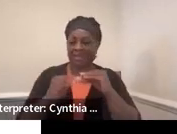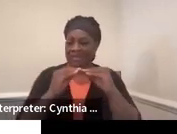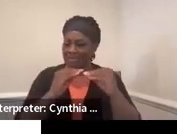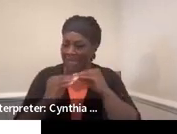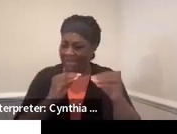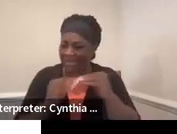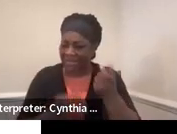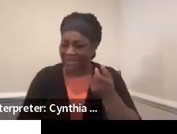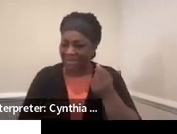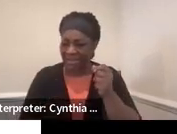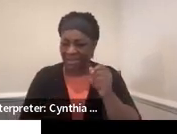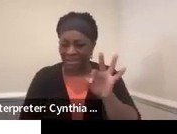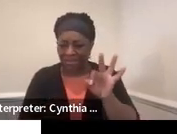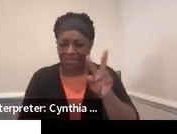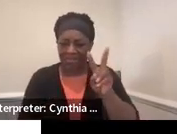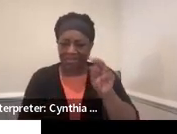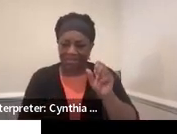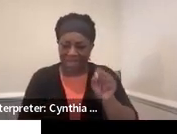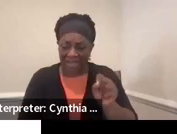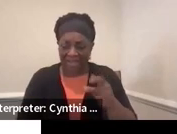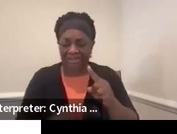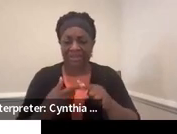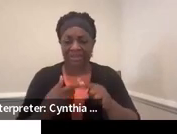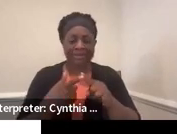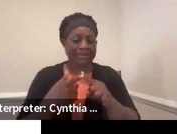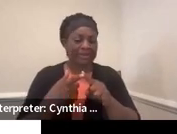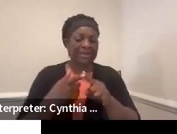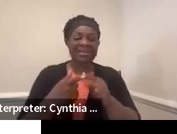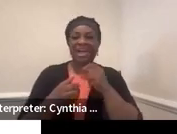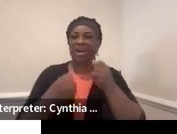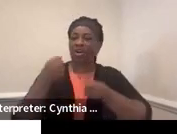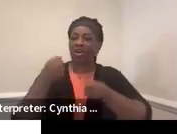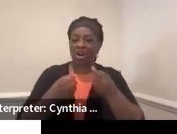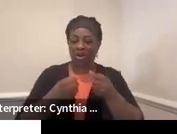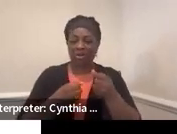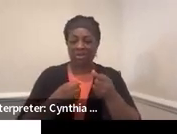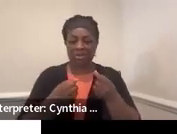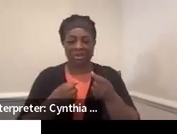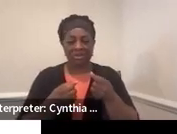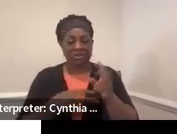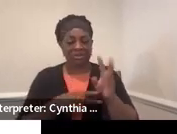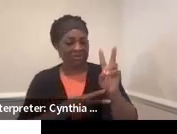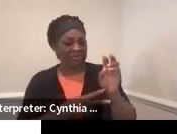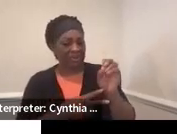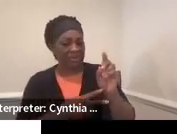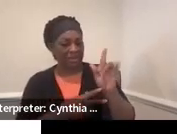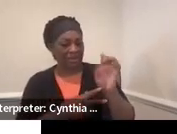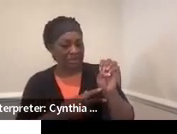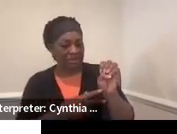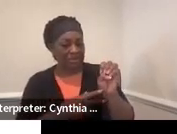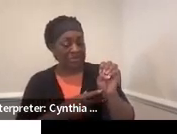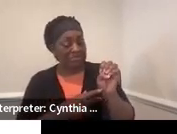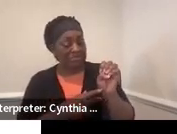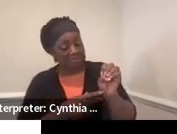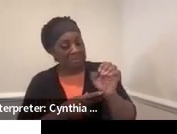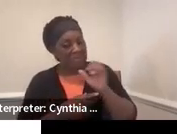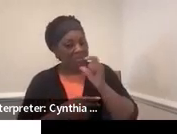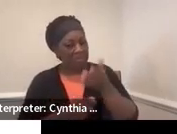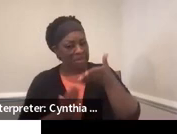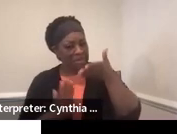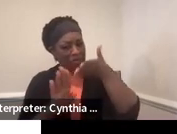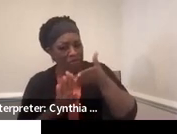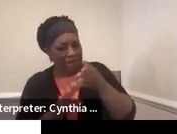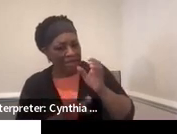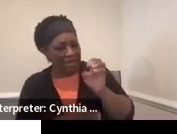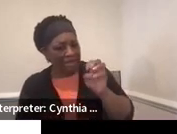vehicles as well. And so it might not be directly